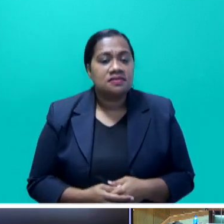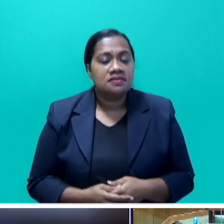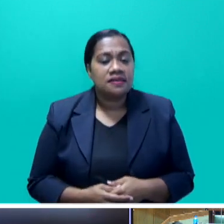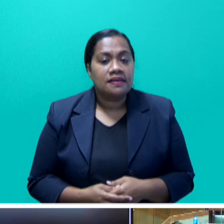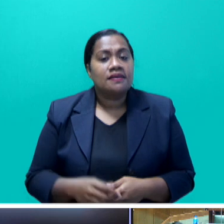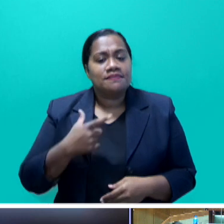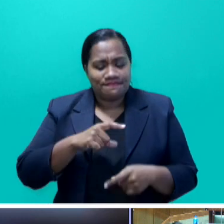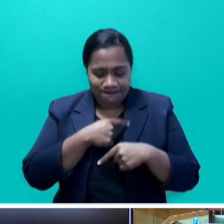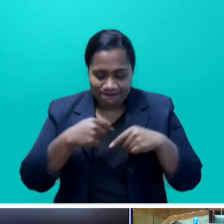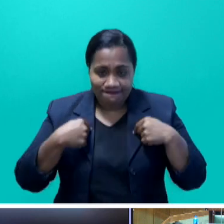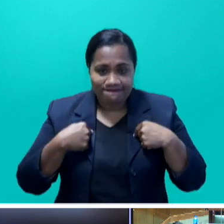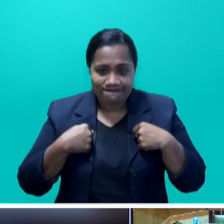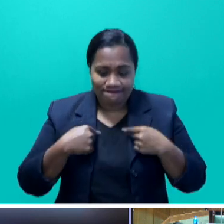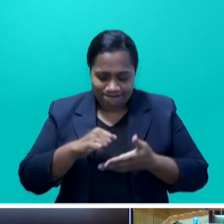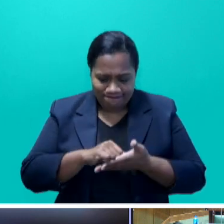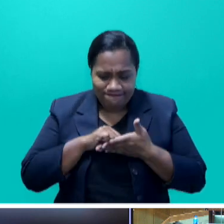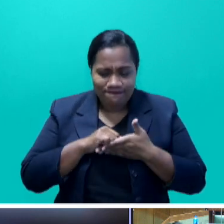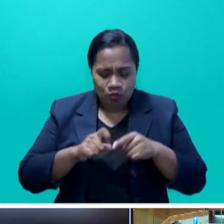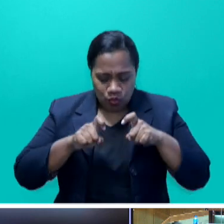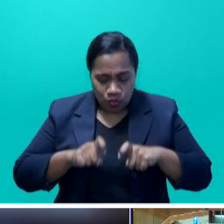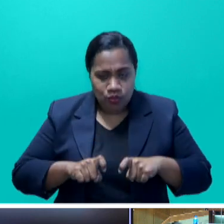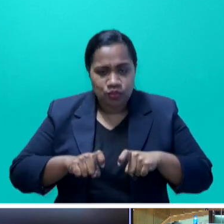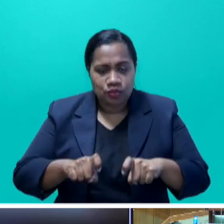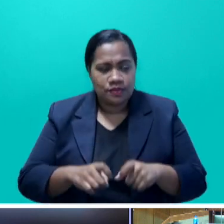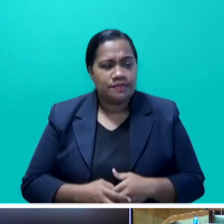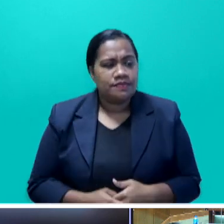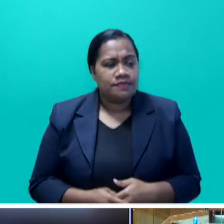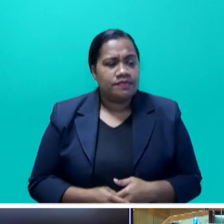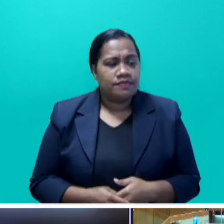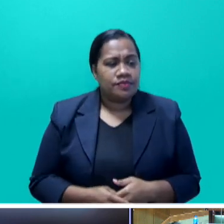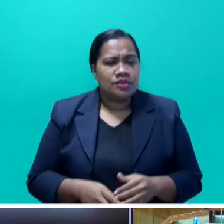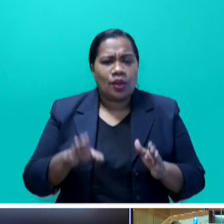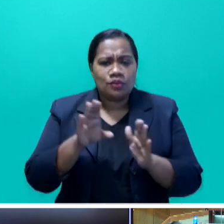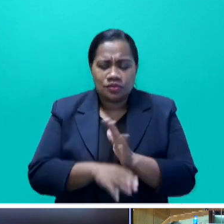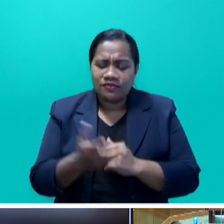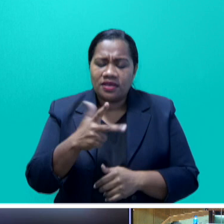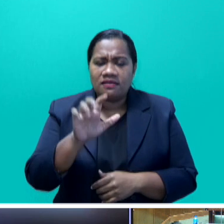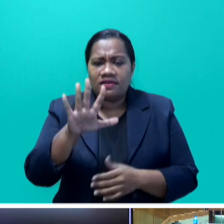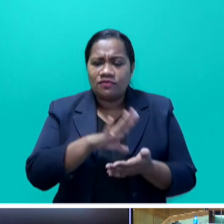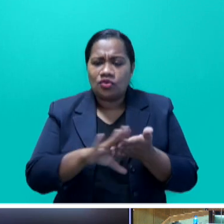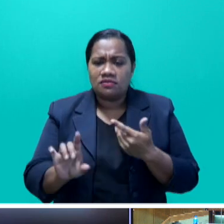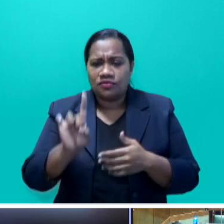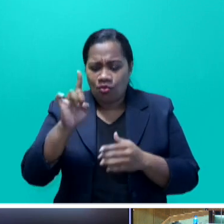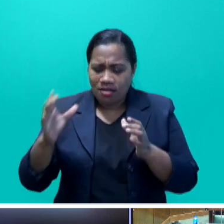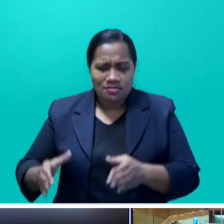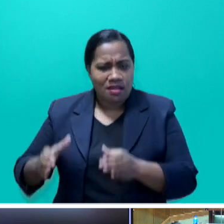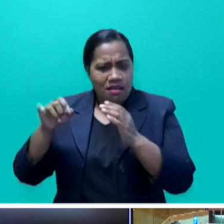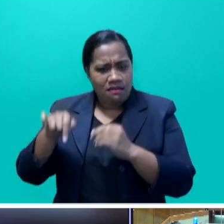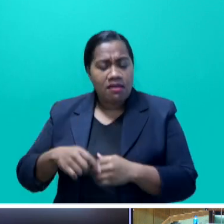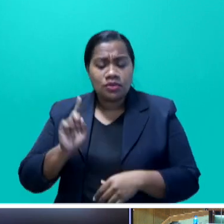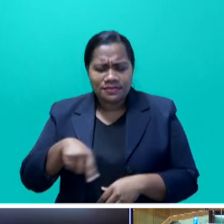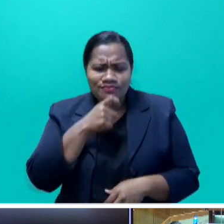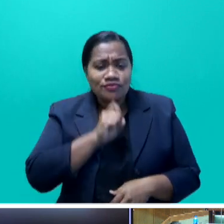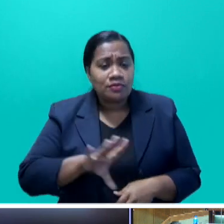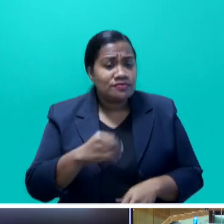maintained a stable, guaranteed floor, a price floor of $85 per ton. That promise from the government has